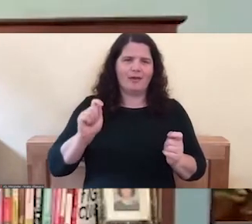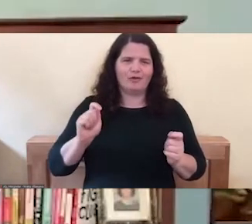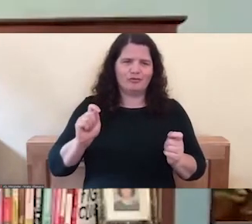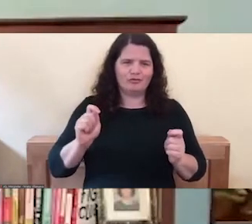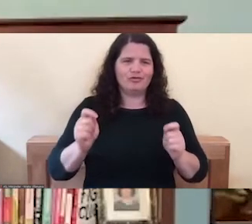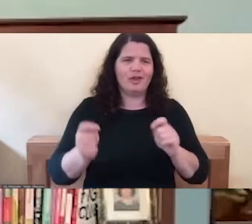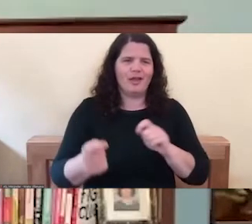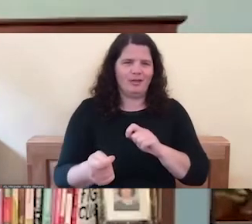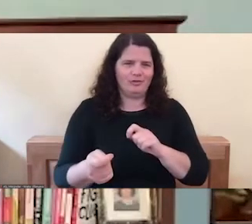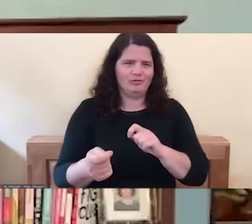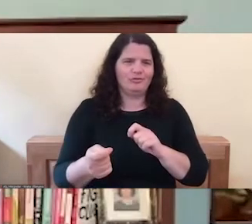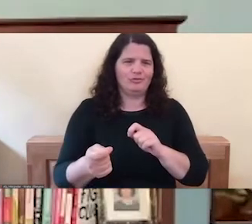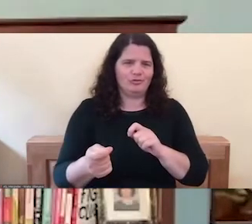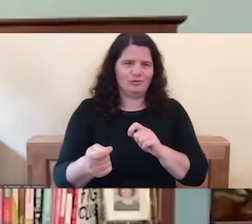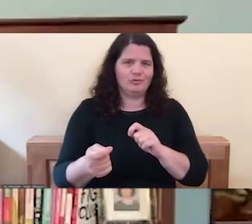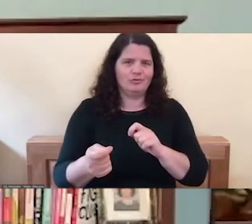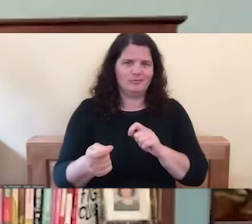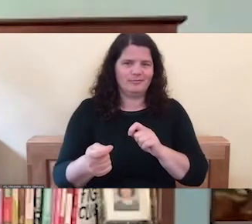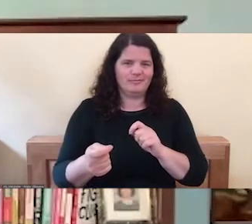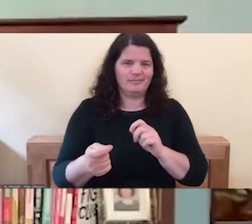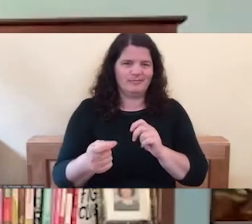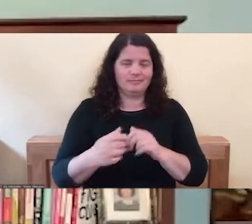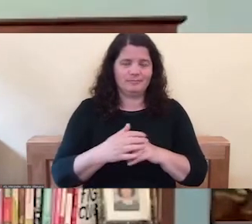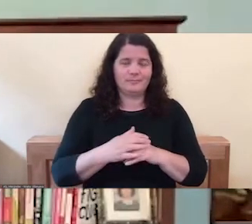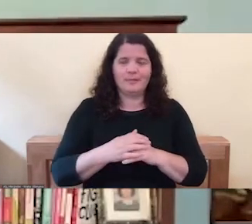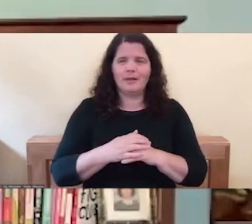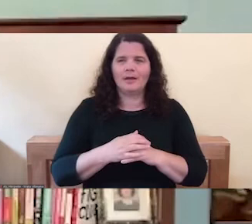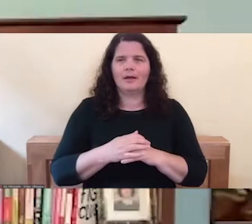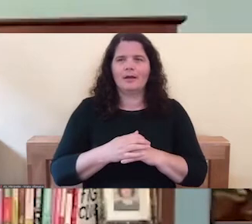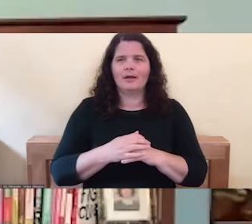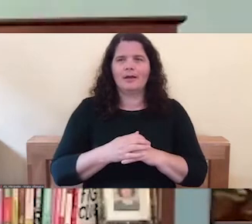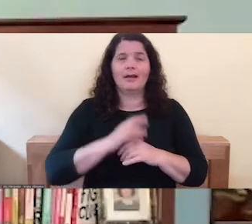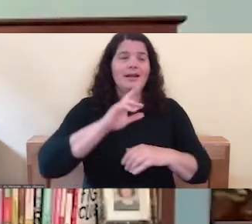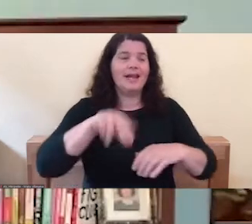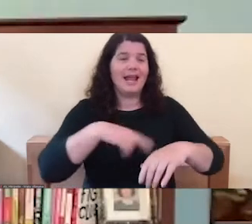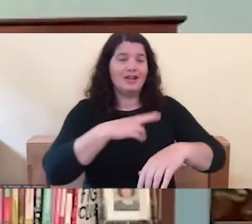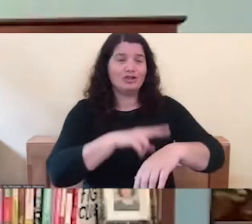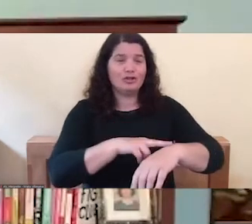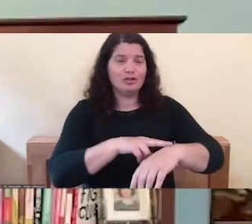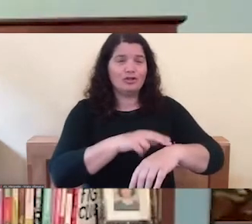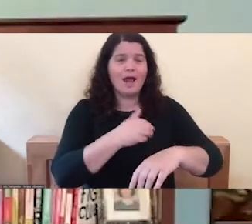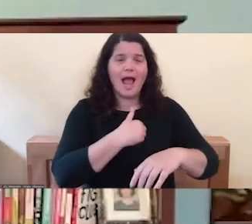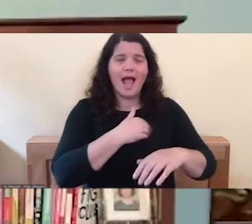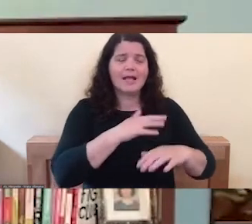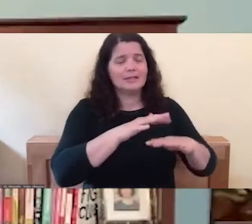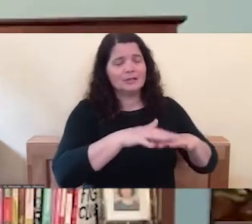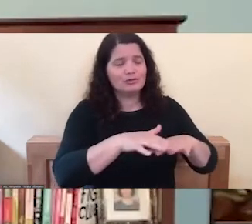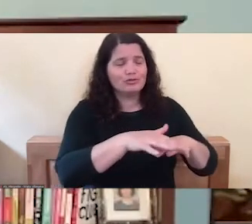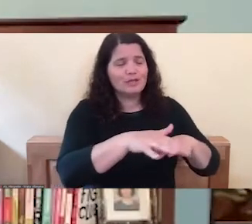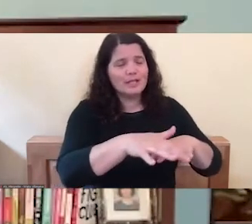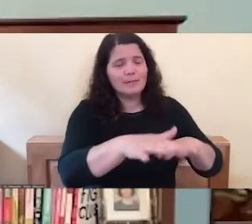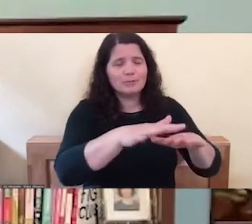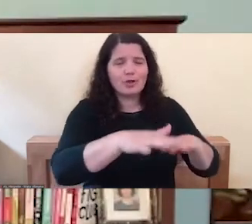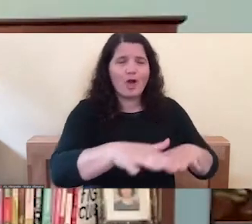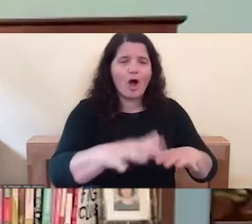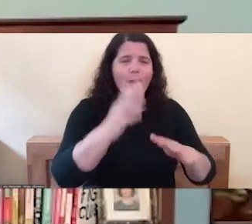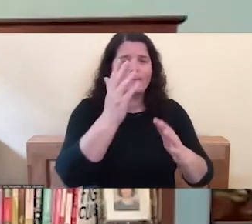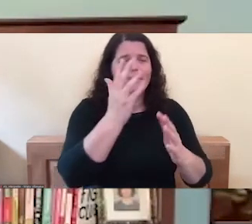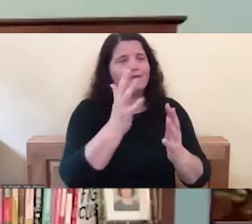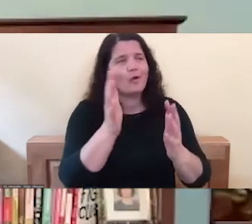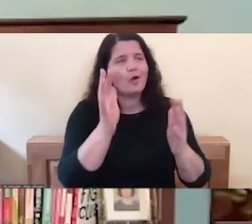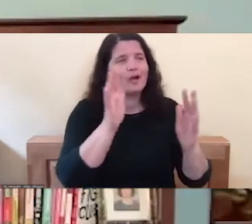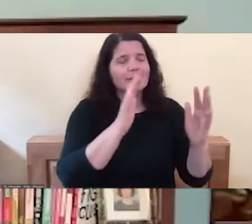Nature is sometimes calm streams and peaceful forest glades. sometimes nature is